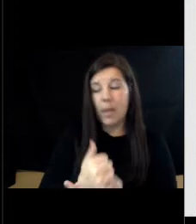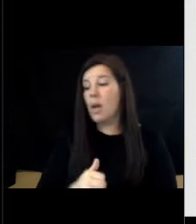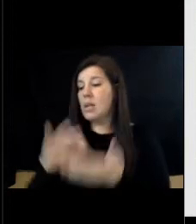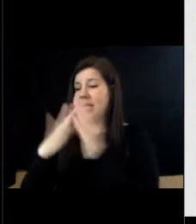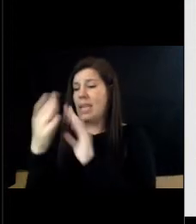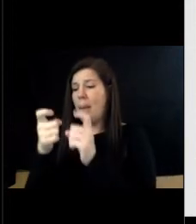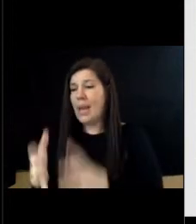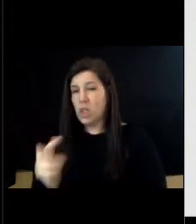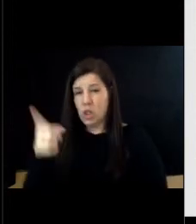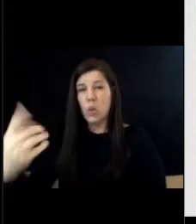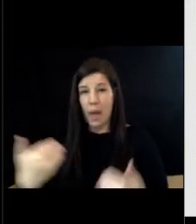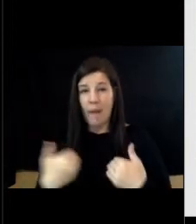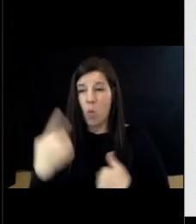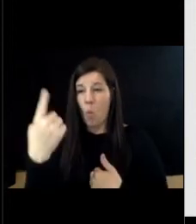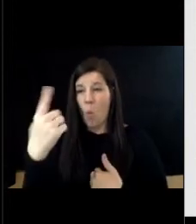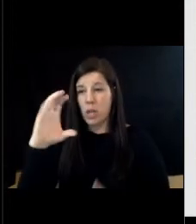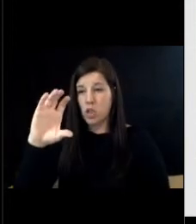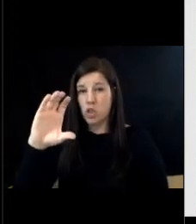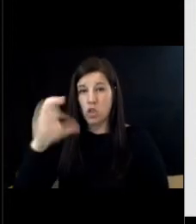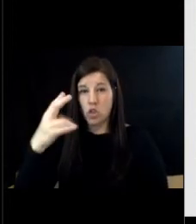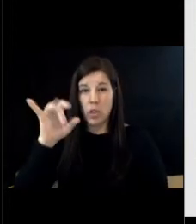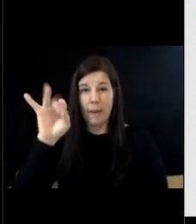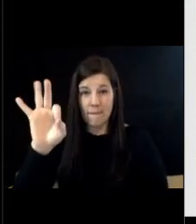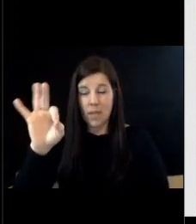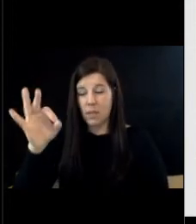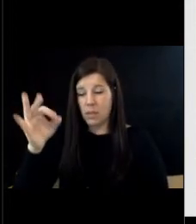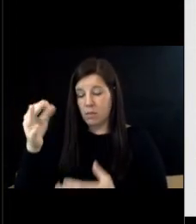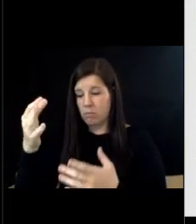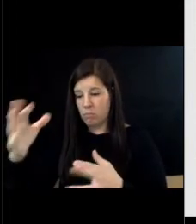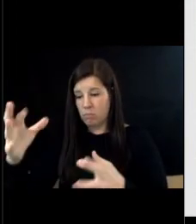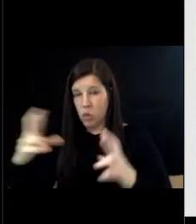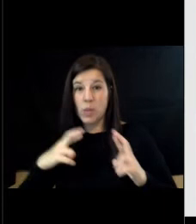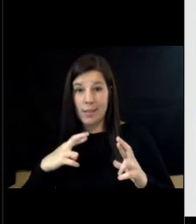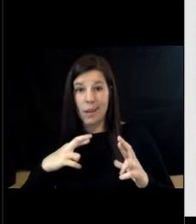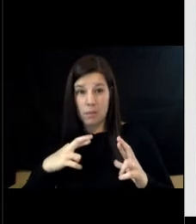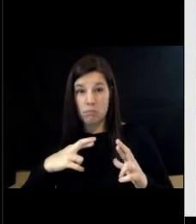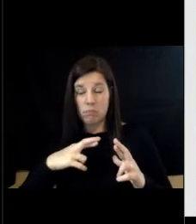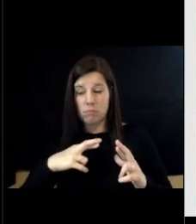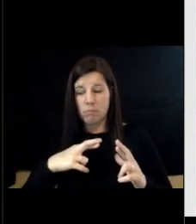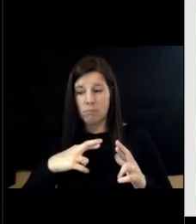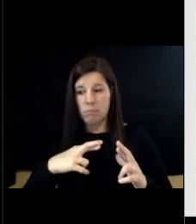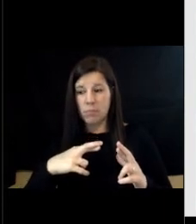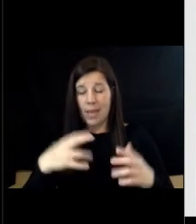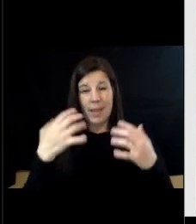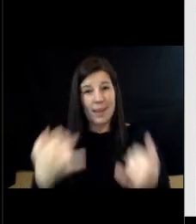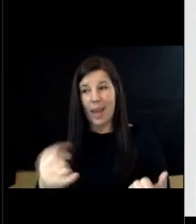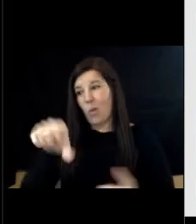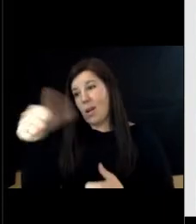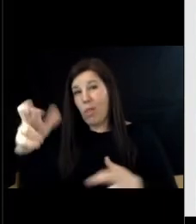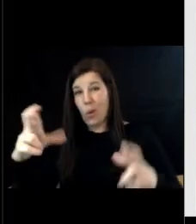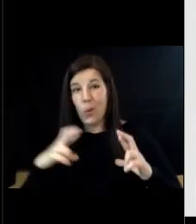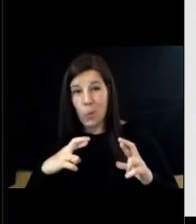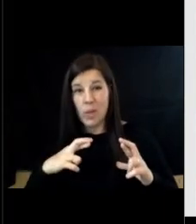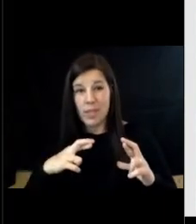resign you don't have another one resign so we don't want to hear about that the investigation